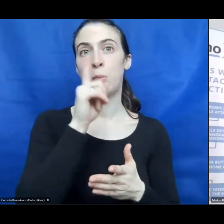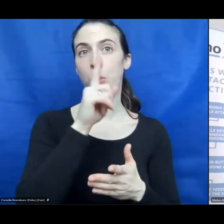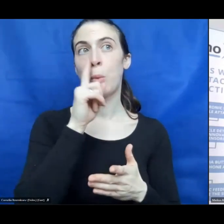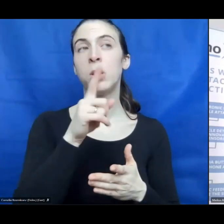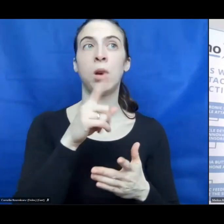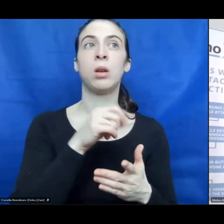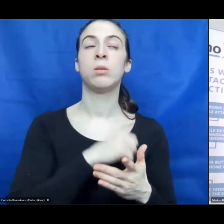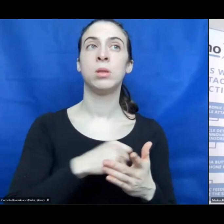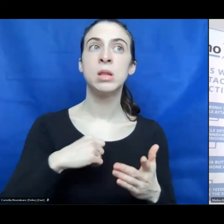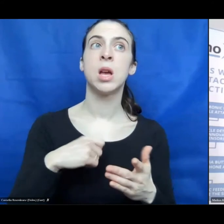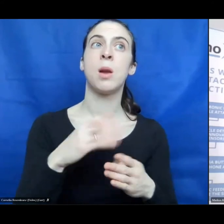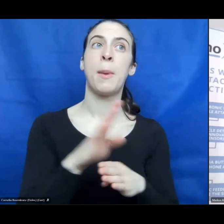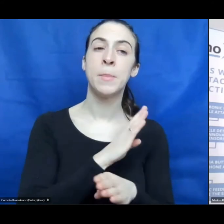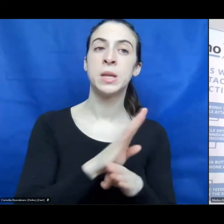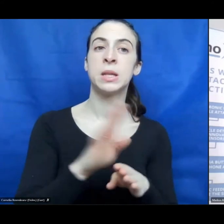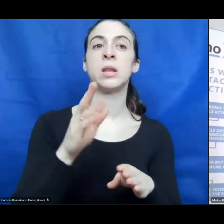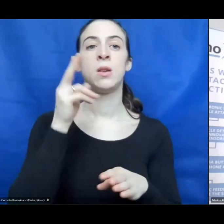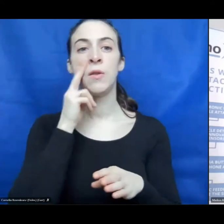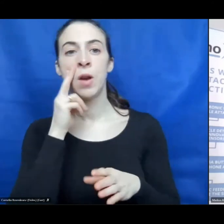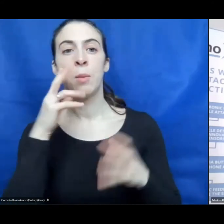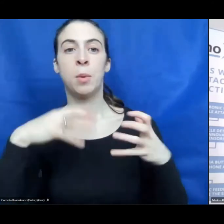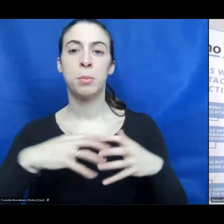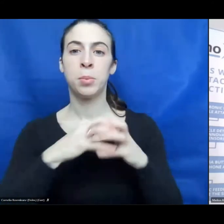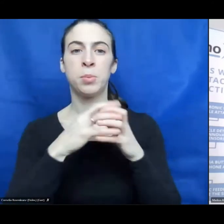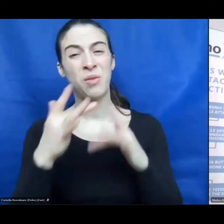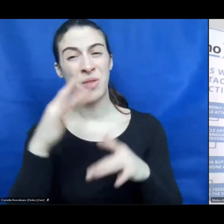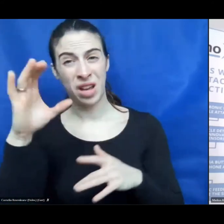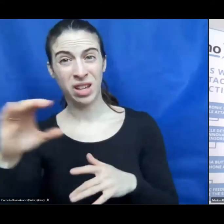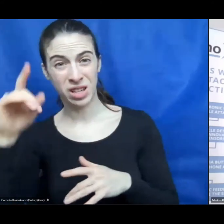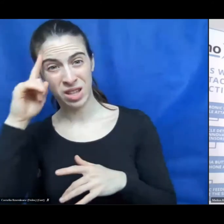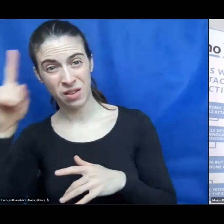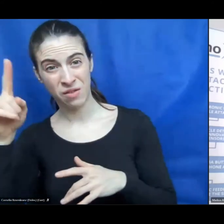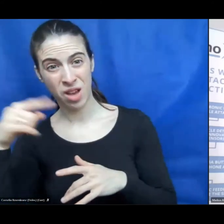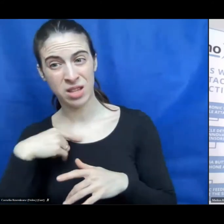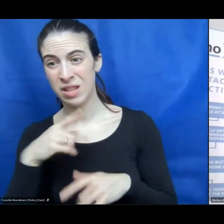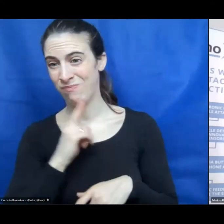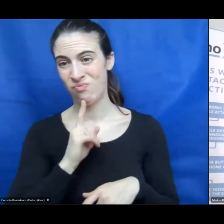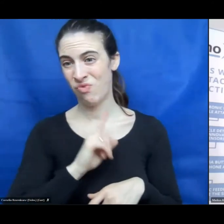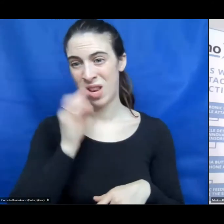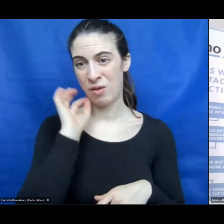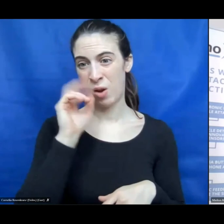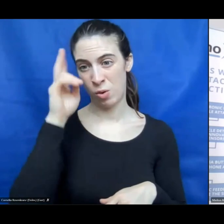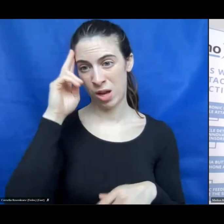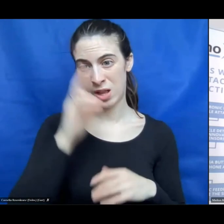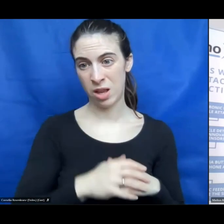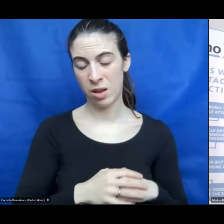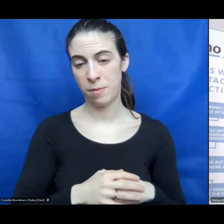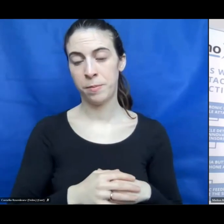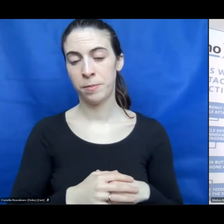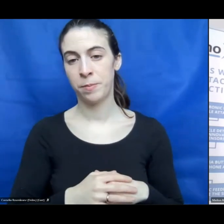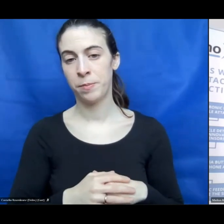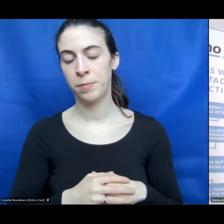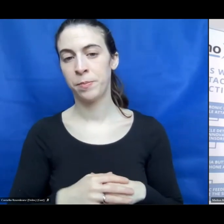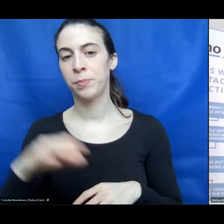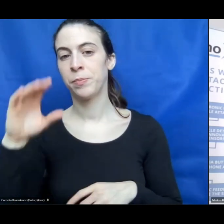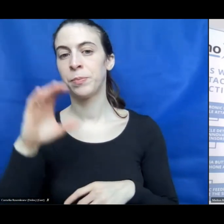business. Maybe Christian, do you know some women? Yeah, it's a